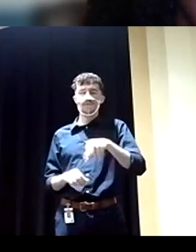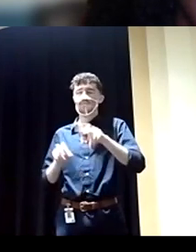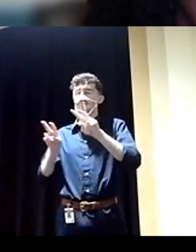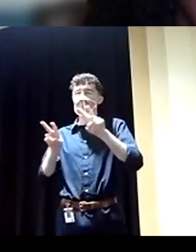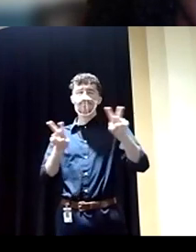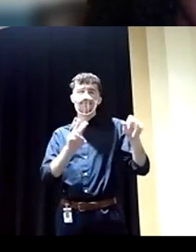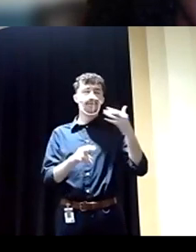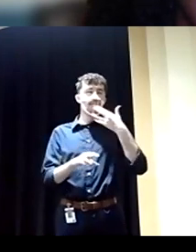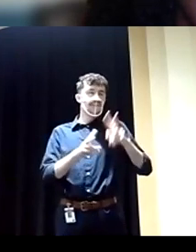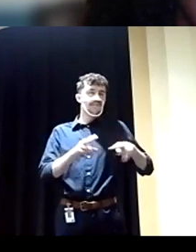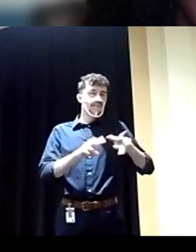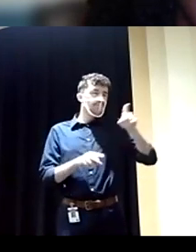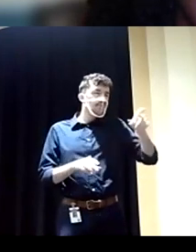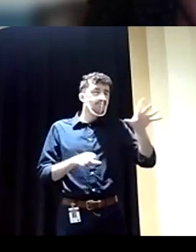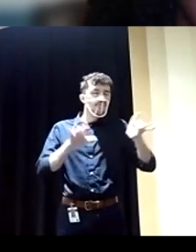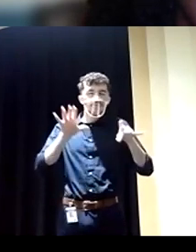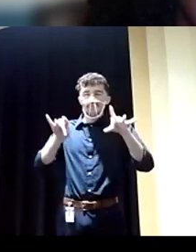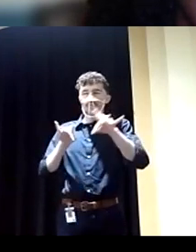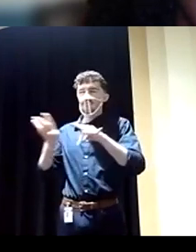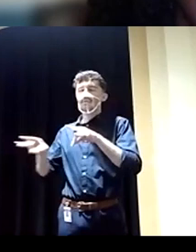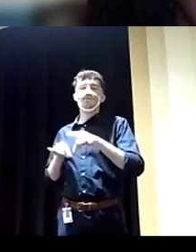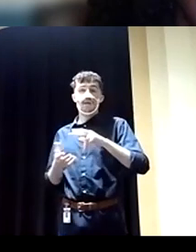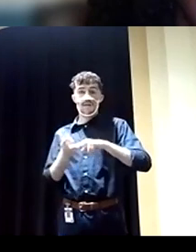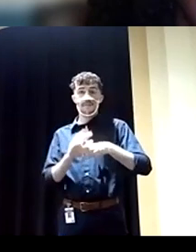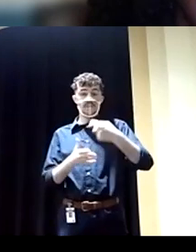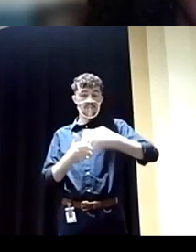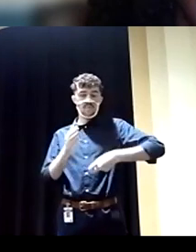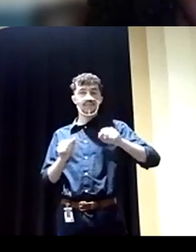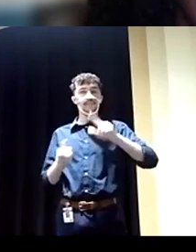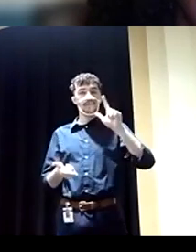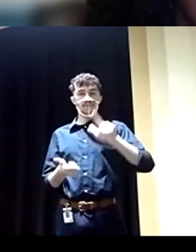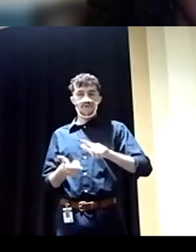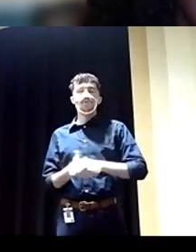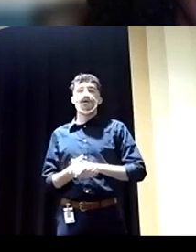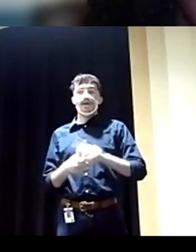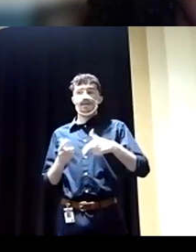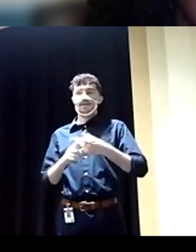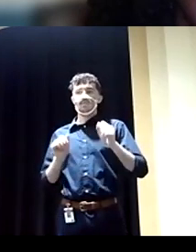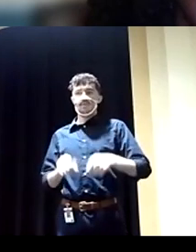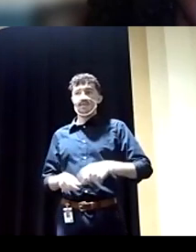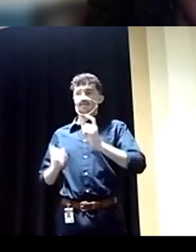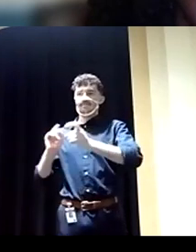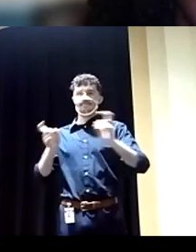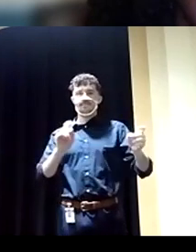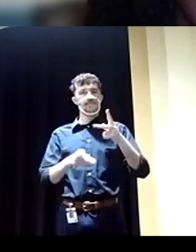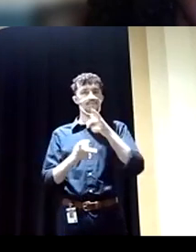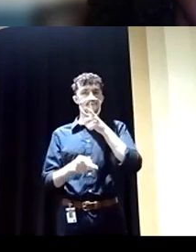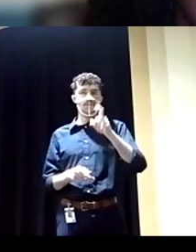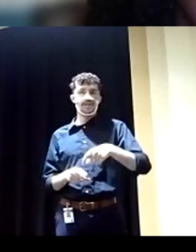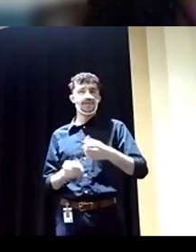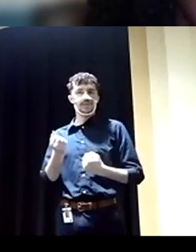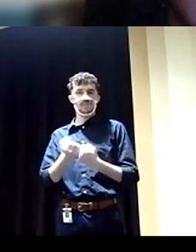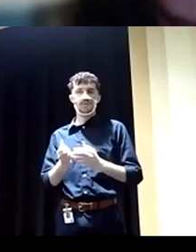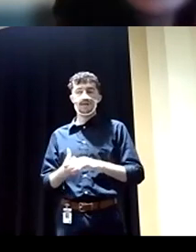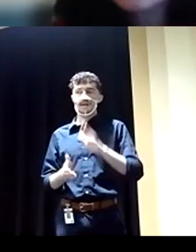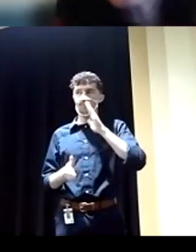Americans, keep that price low so we can redistribute that to those people who need it. And I'm not going to waste your time. I'm going to end it